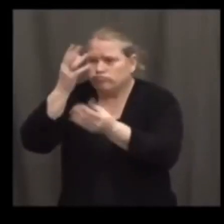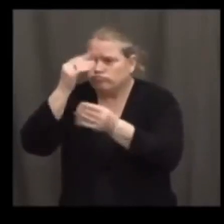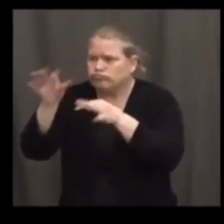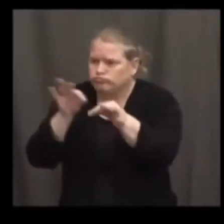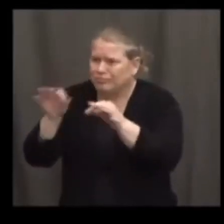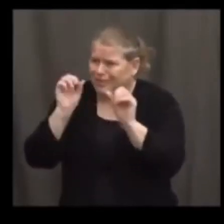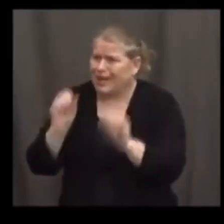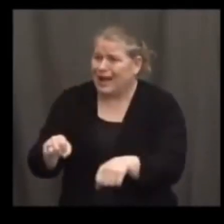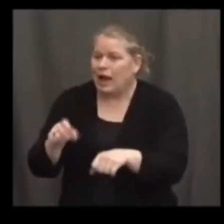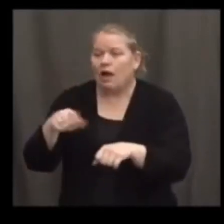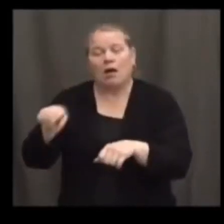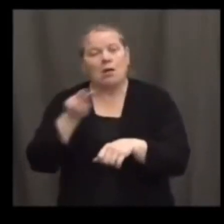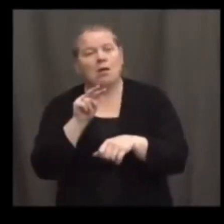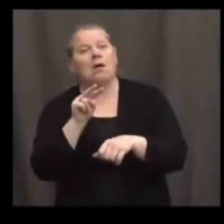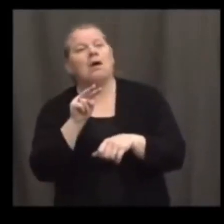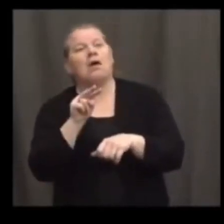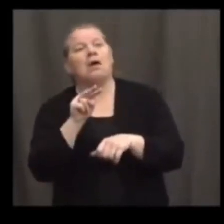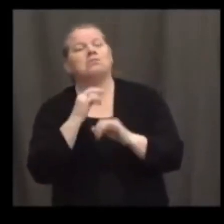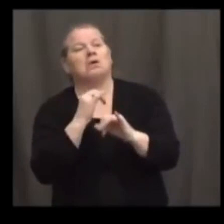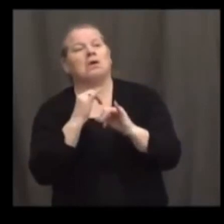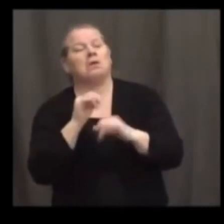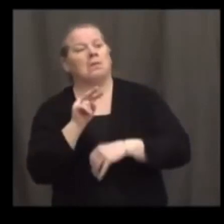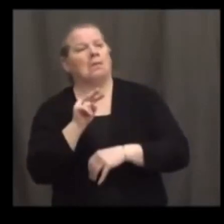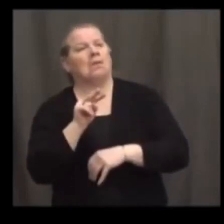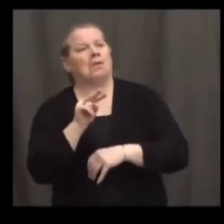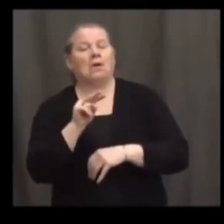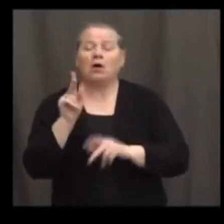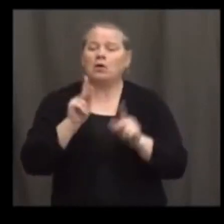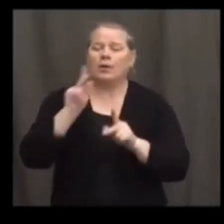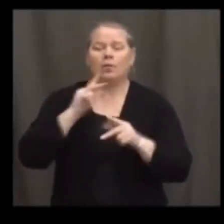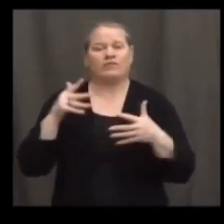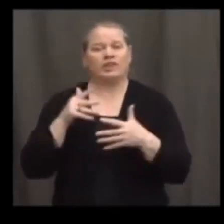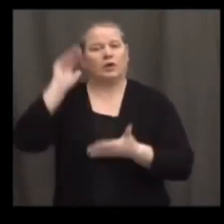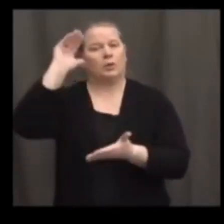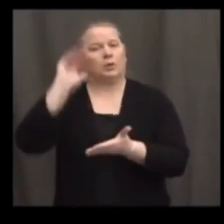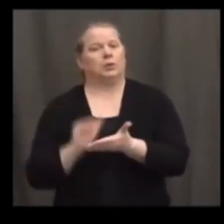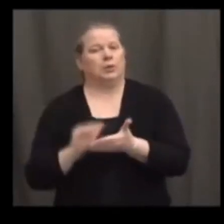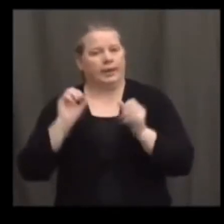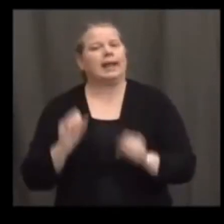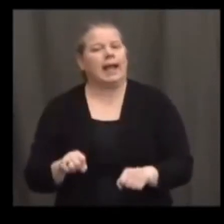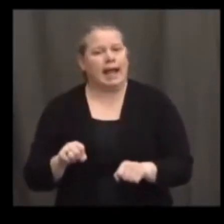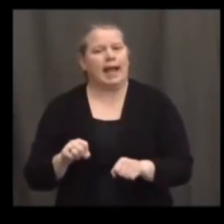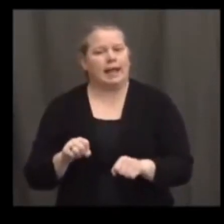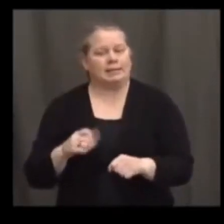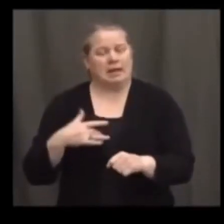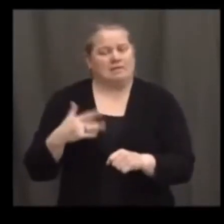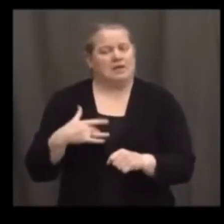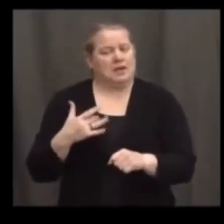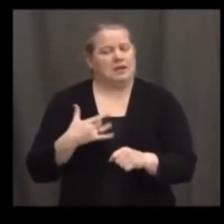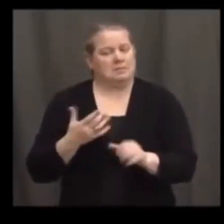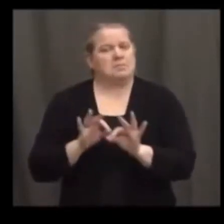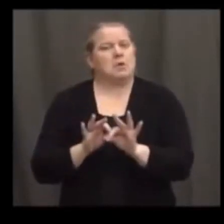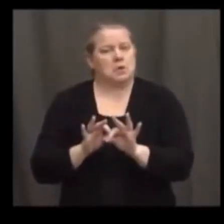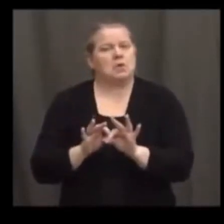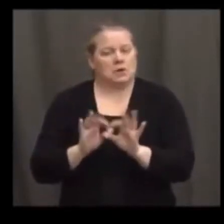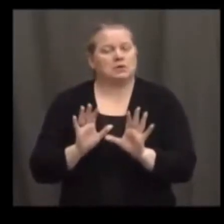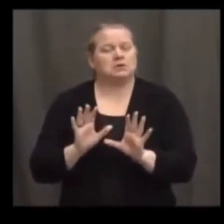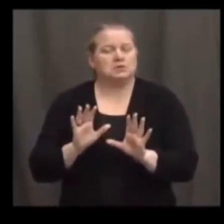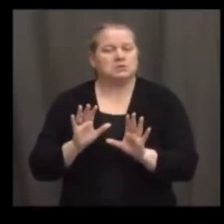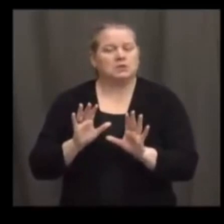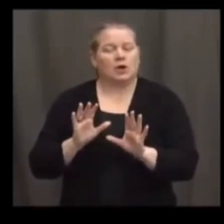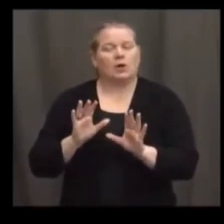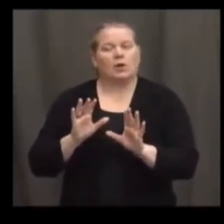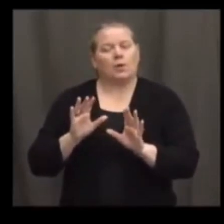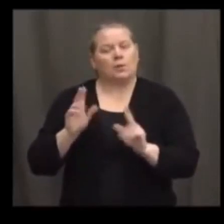process, and that helps allay those fears that may come from a lot of misinformation, as we spoke about earlier. So, I think,